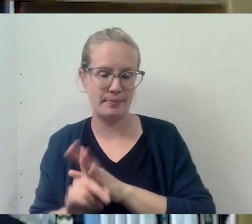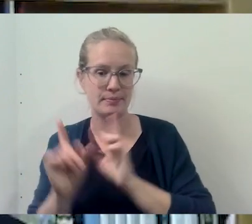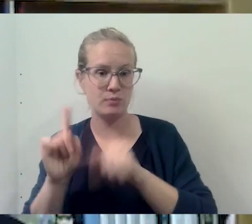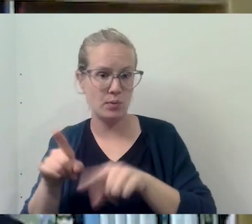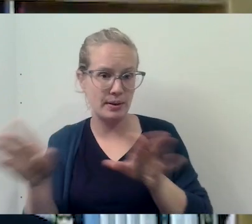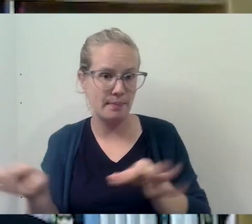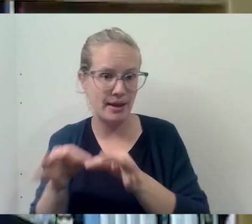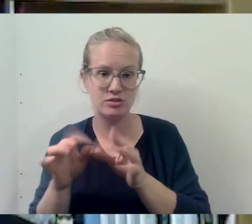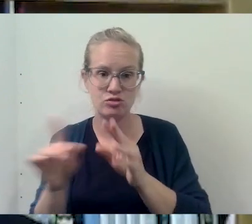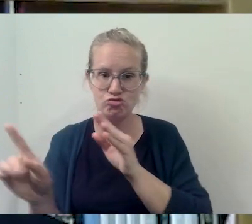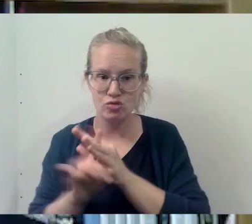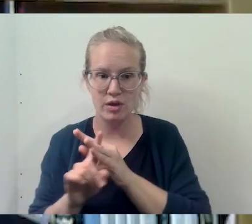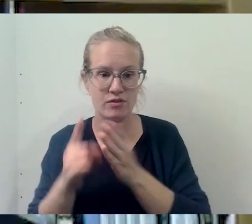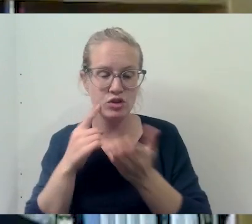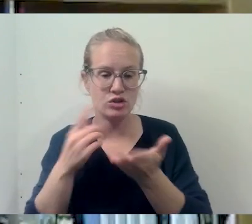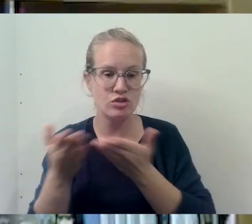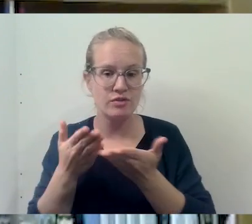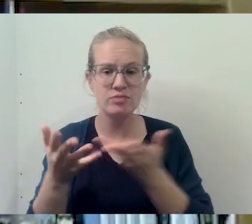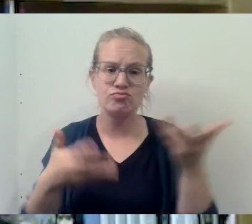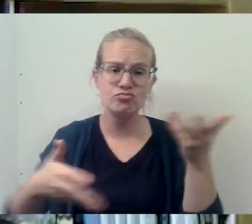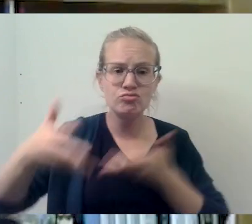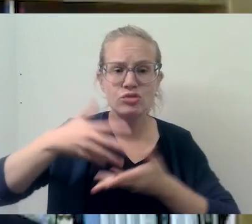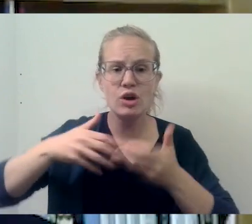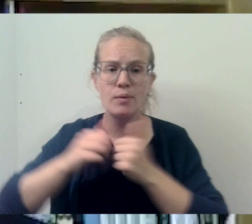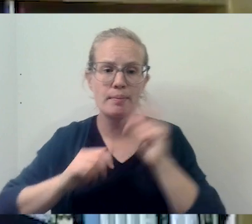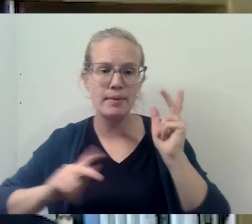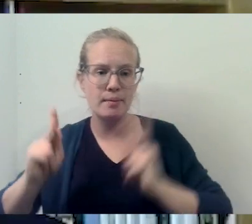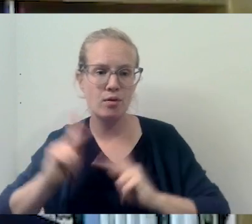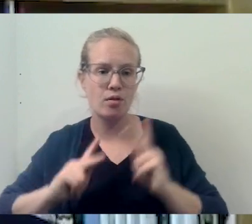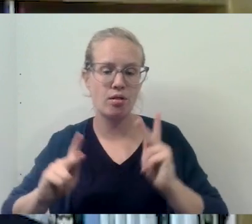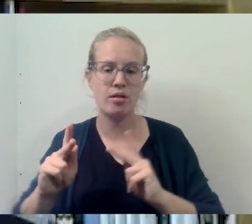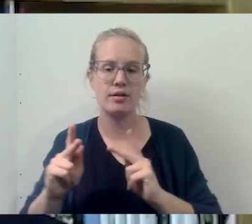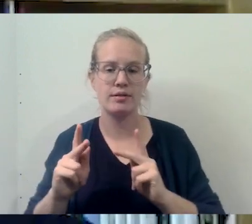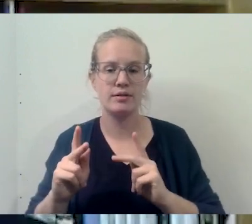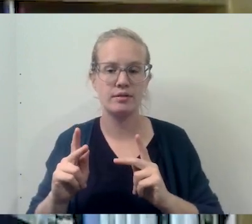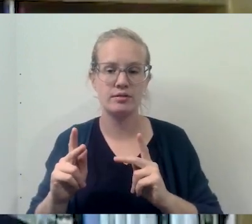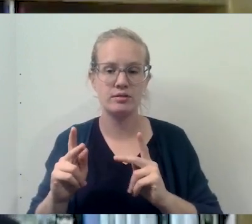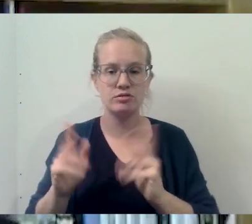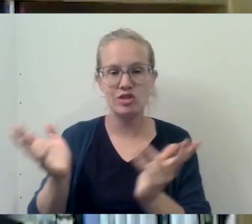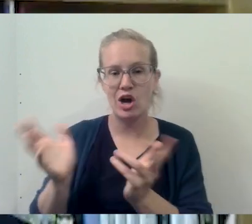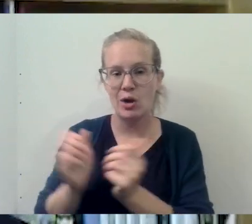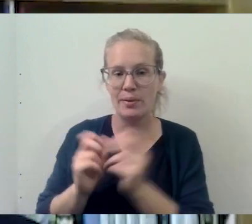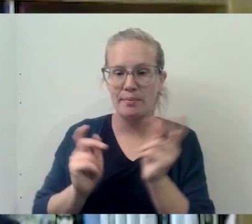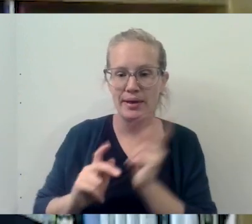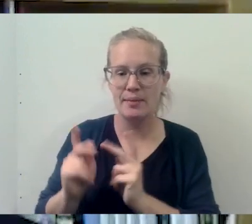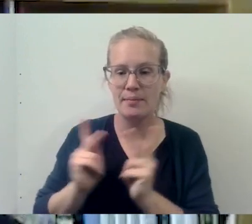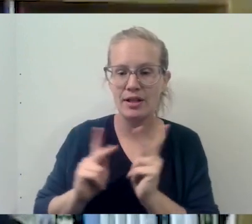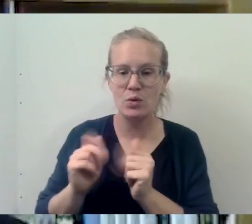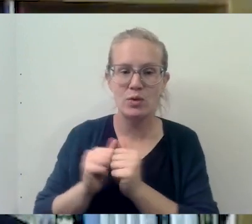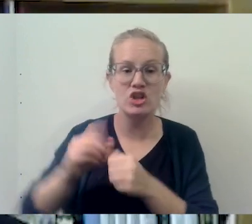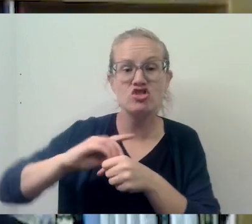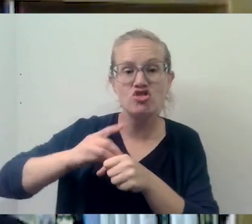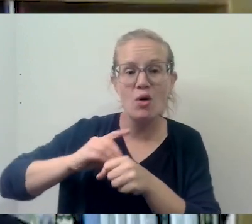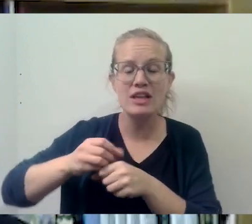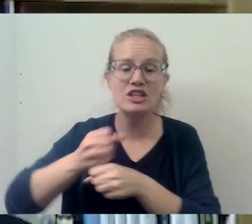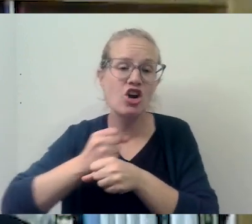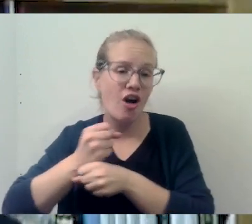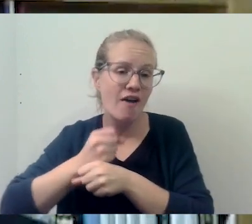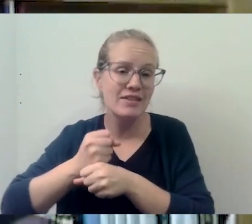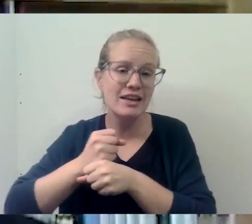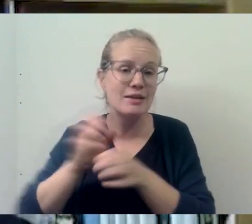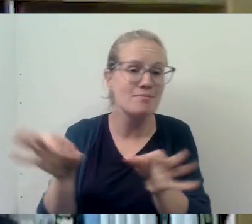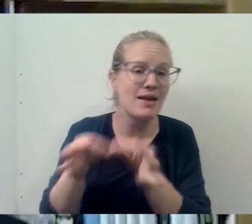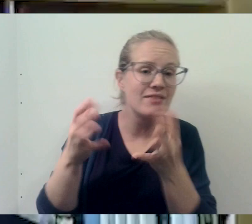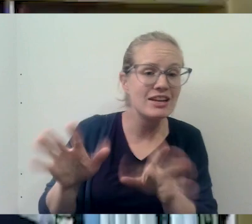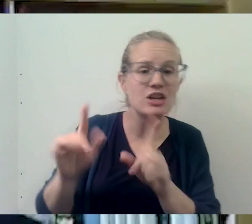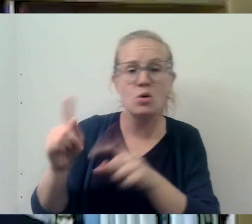showing up and schmoozing with people, maybe, um, you know, talking to people with, you know, donuts and coffee afterwards